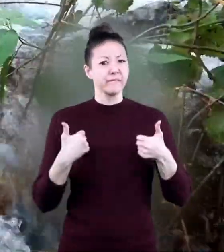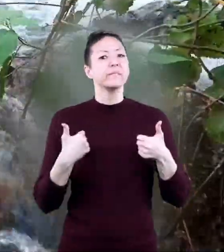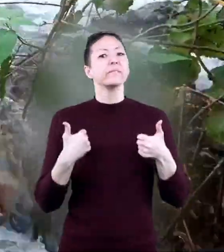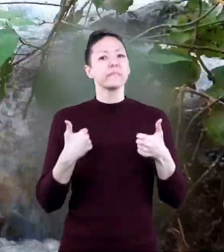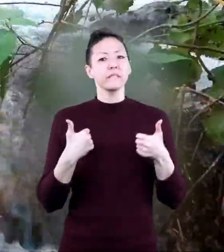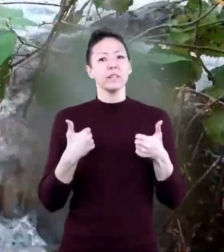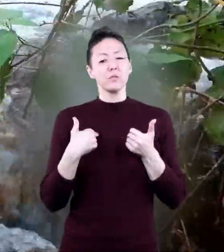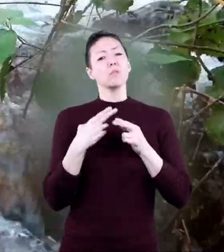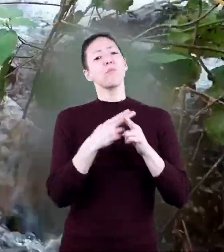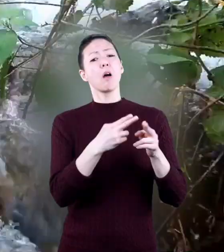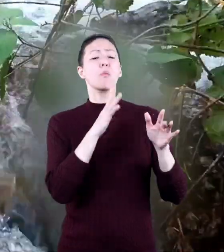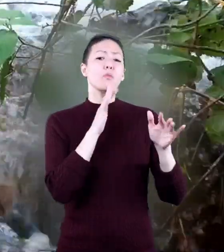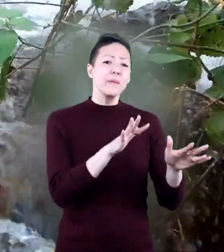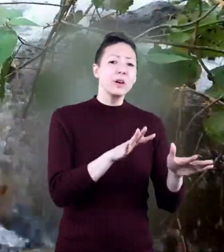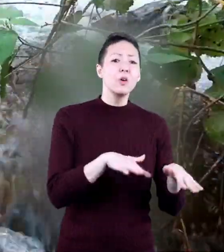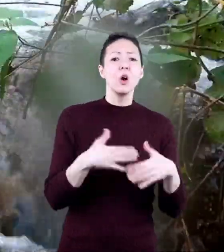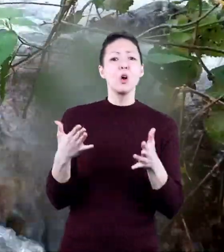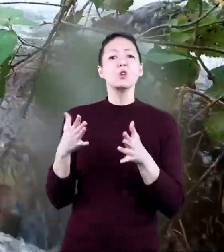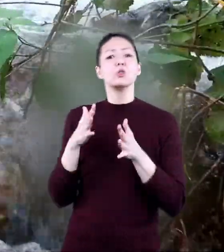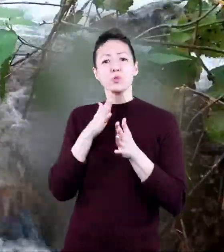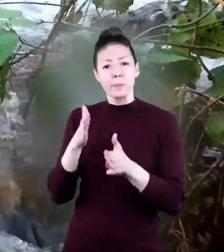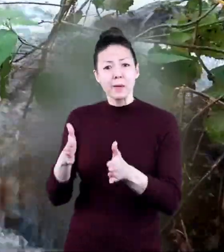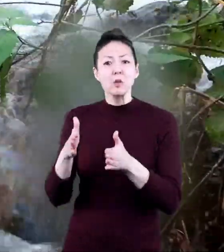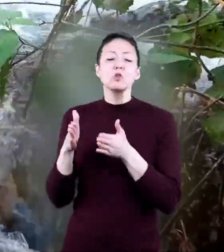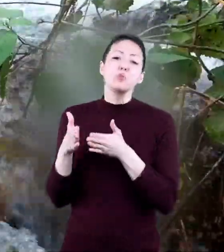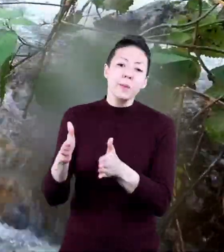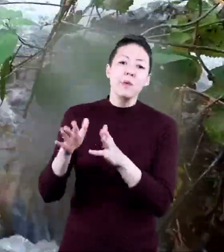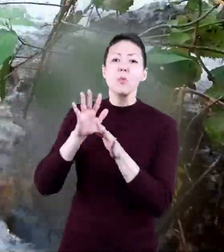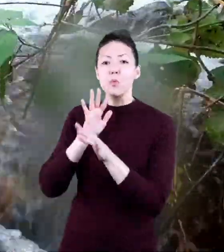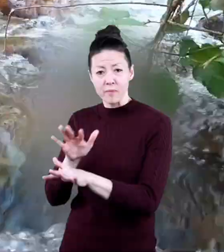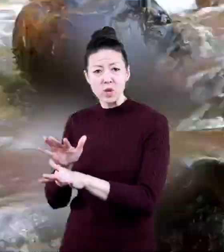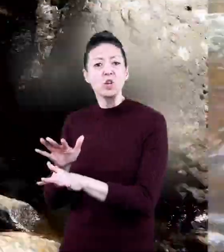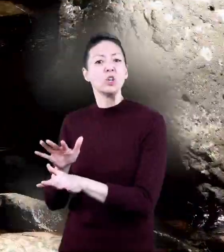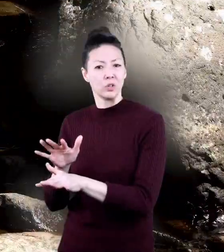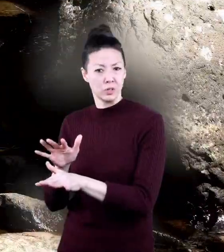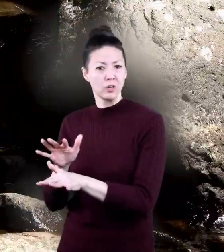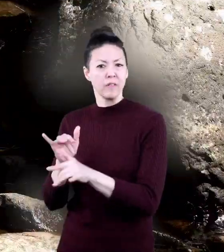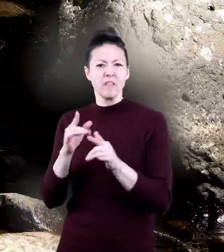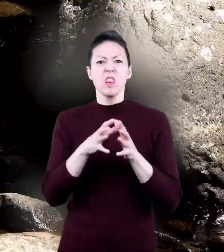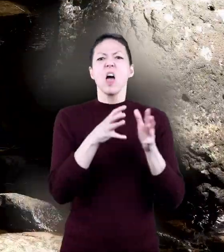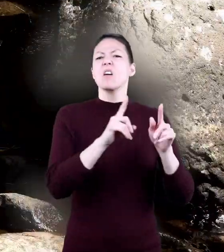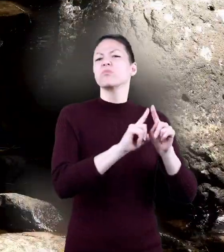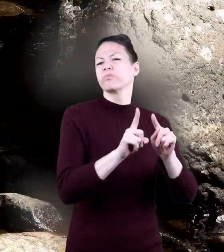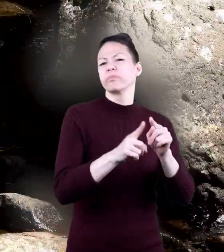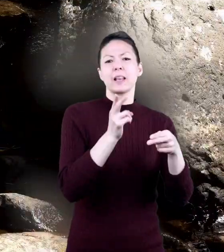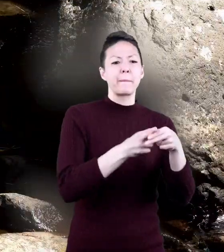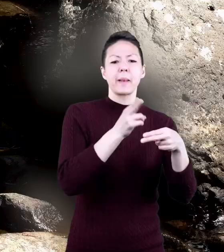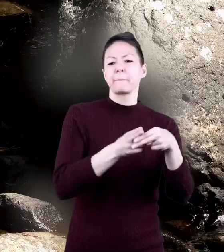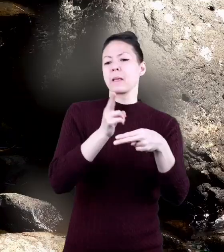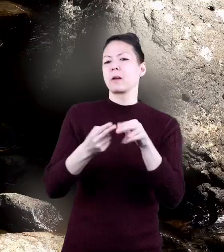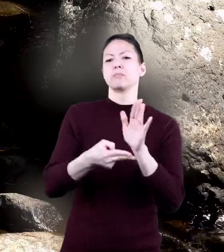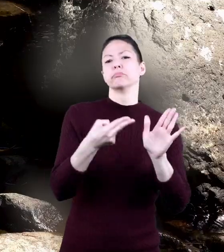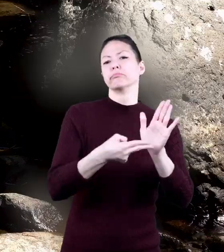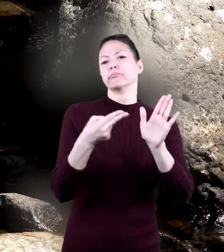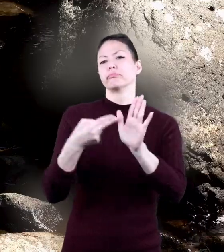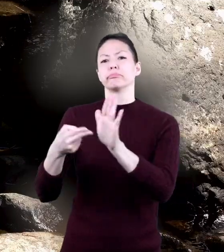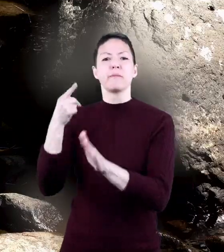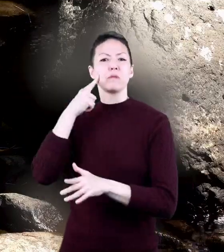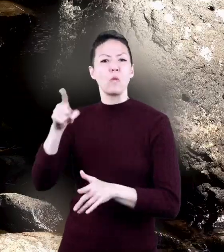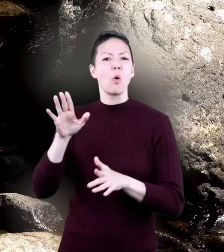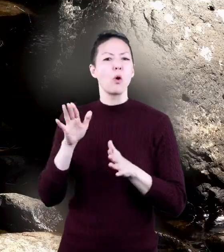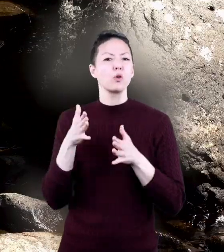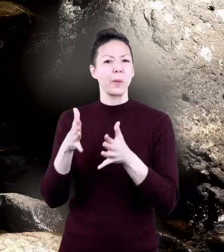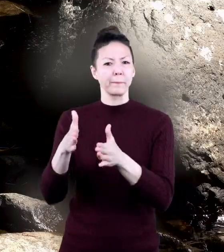you might even call a river a stream and a stream a river in fact there are lots of different names for streams